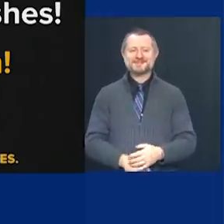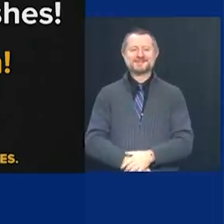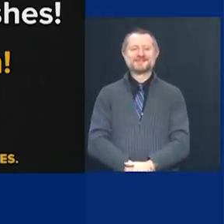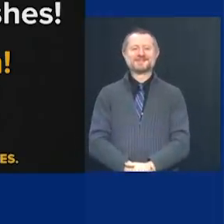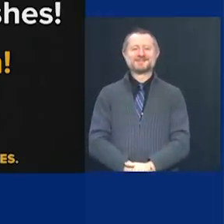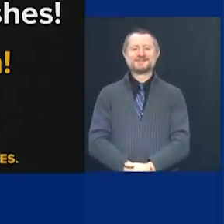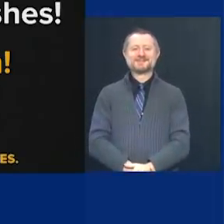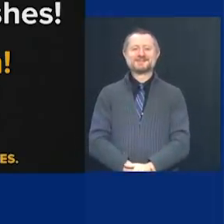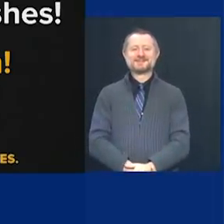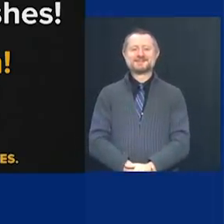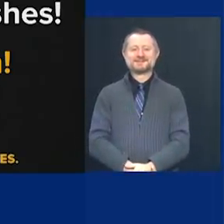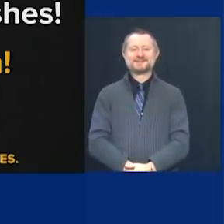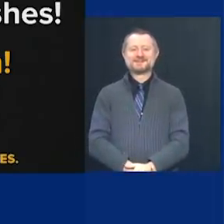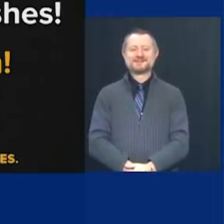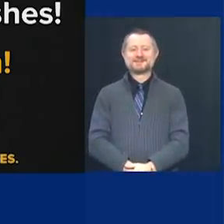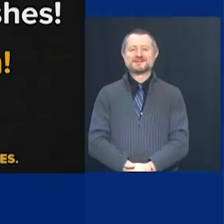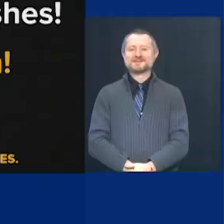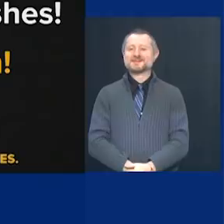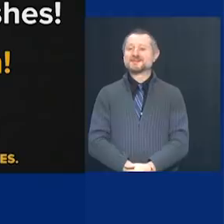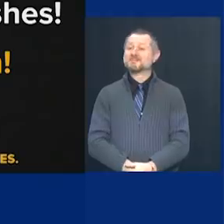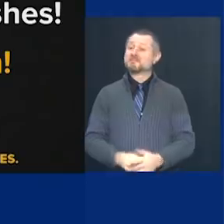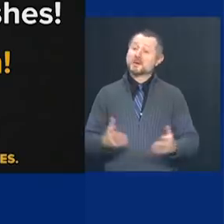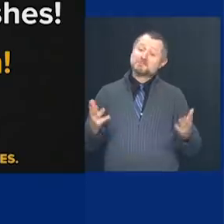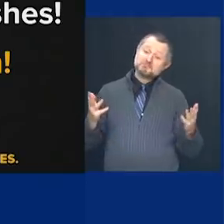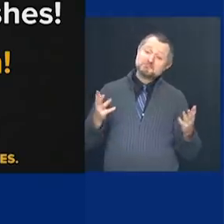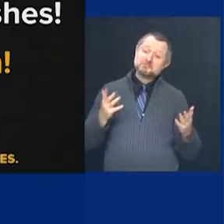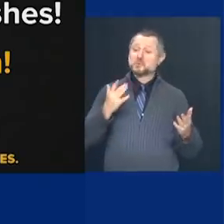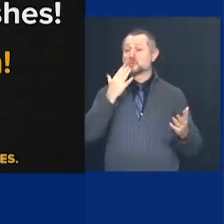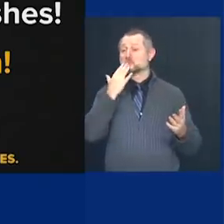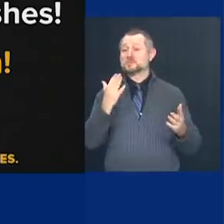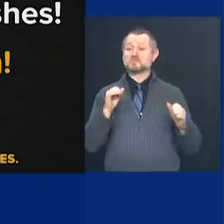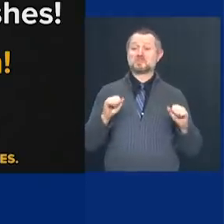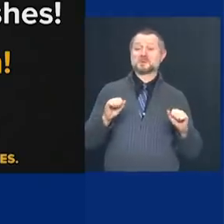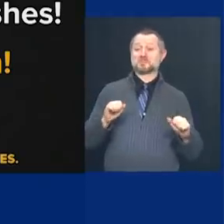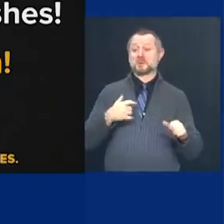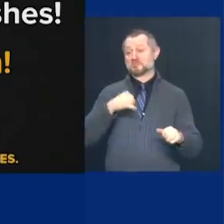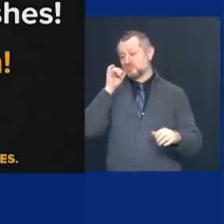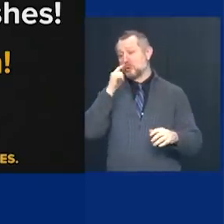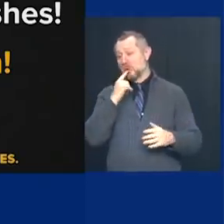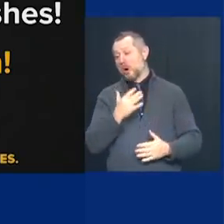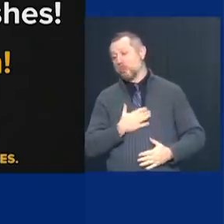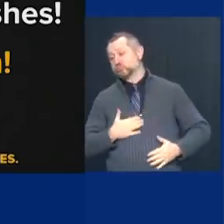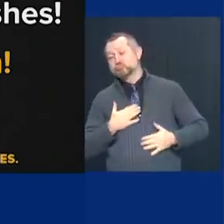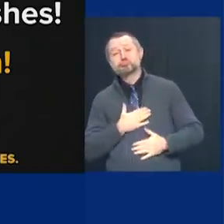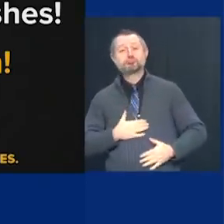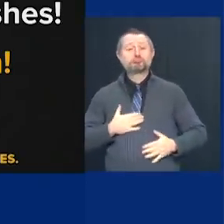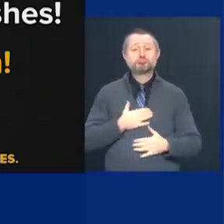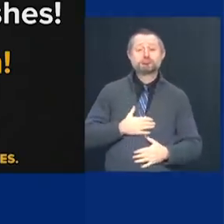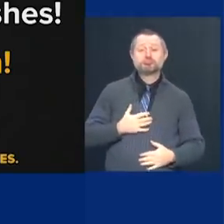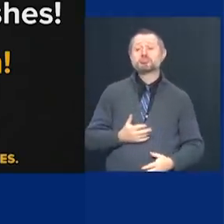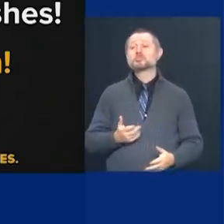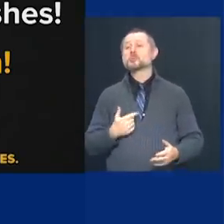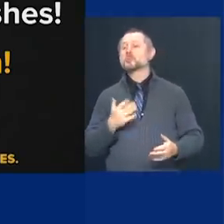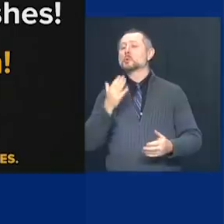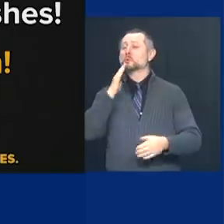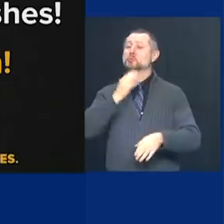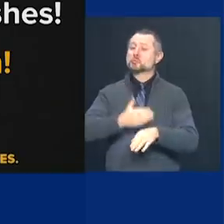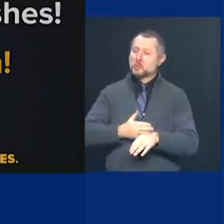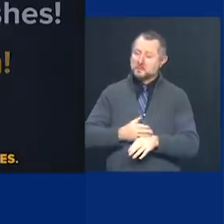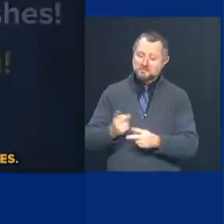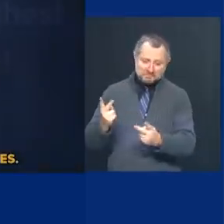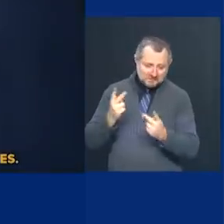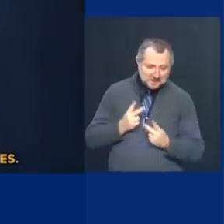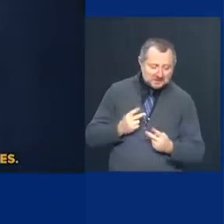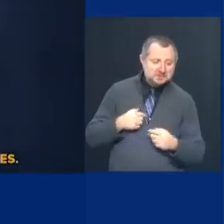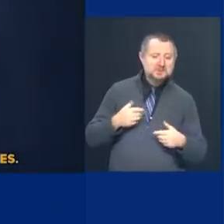great a birthday as you can have in this new normal. My daughters came up. It was all great. Dog gave